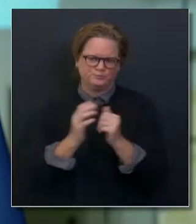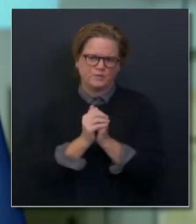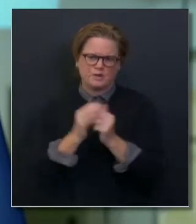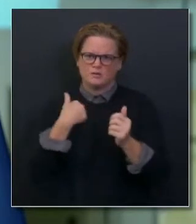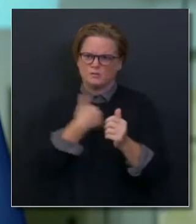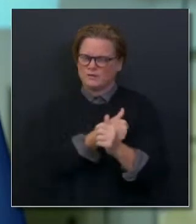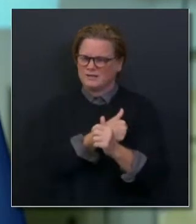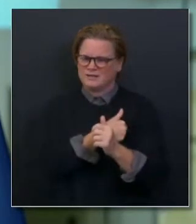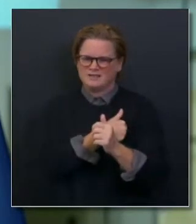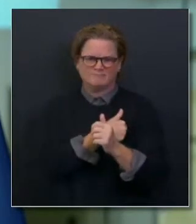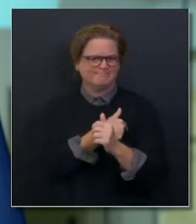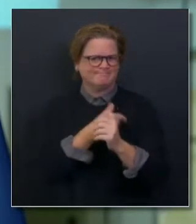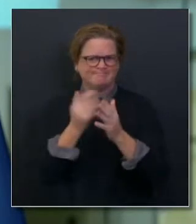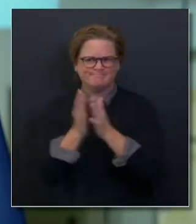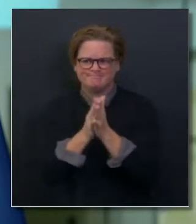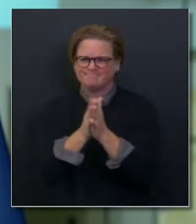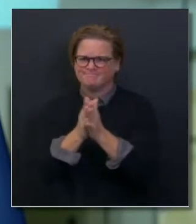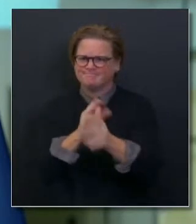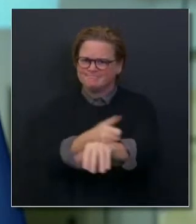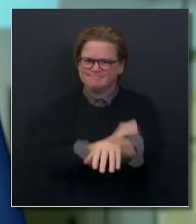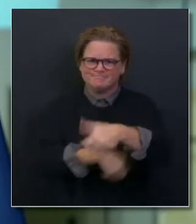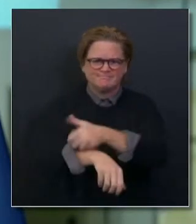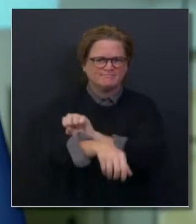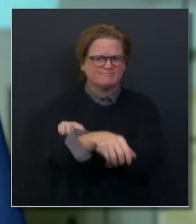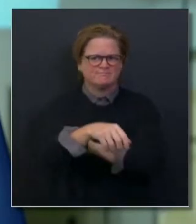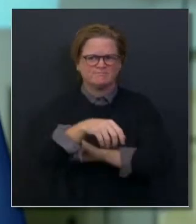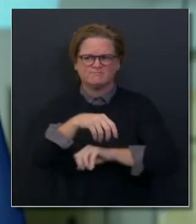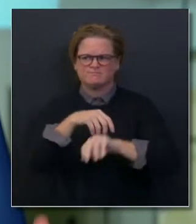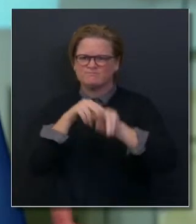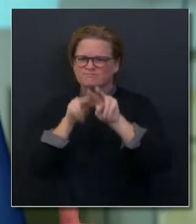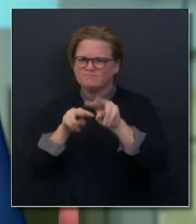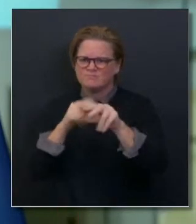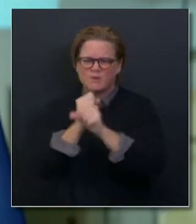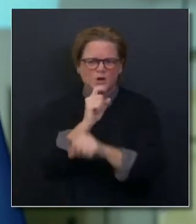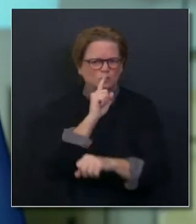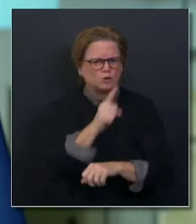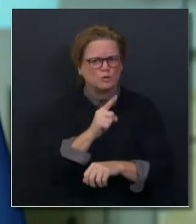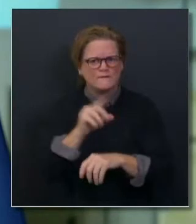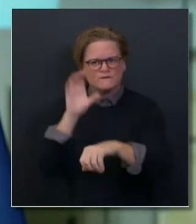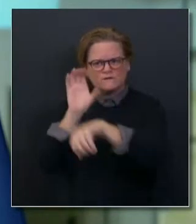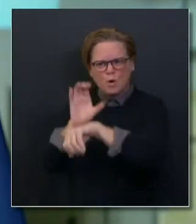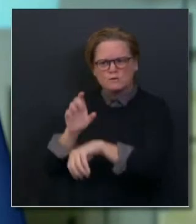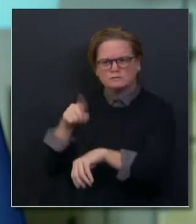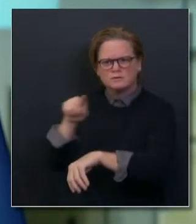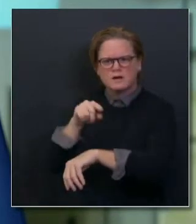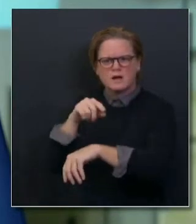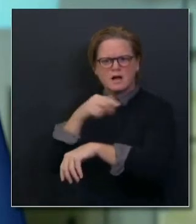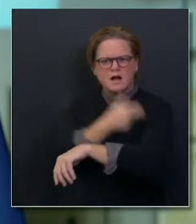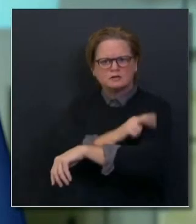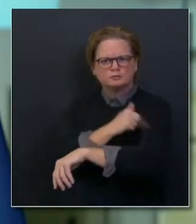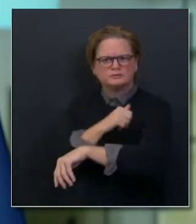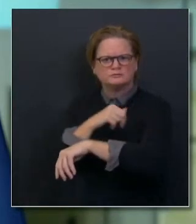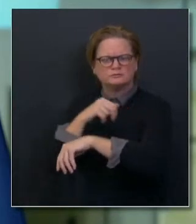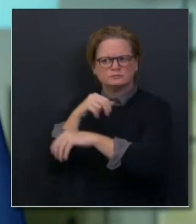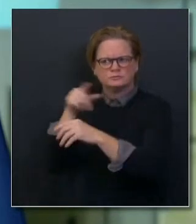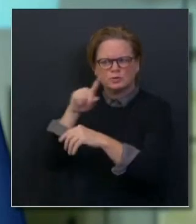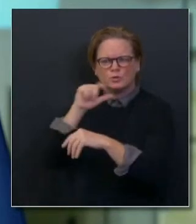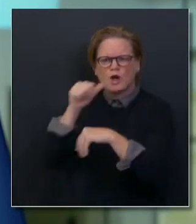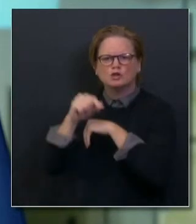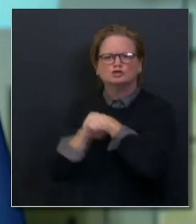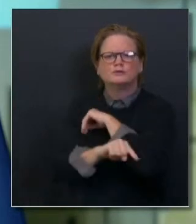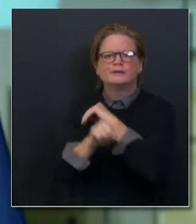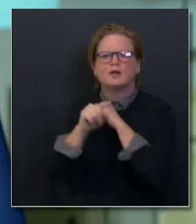in terms of making sure that we hold folks to, you know, their Hippocratic oath and higher level of